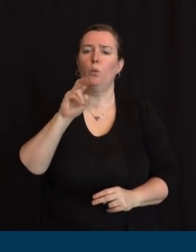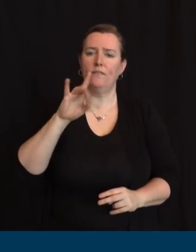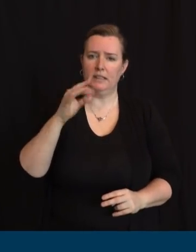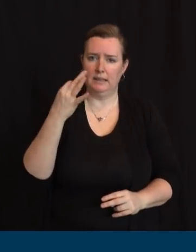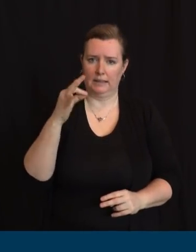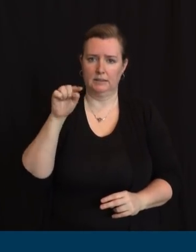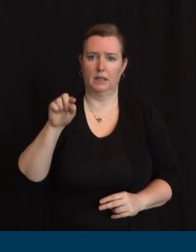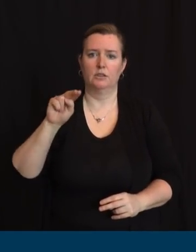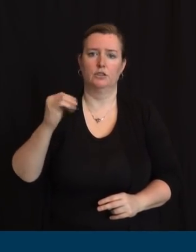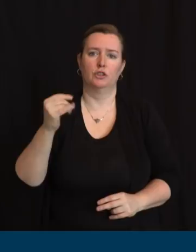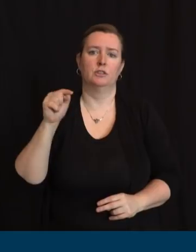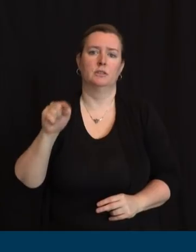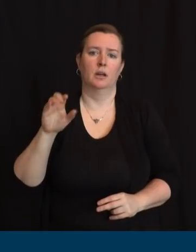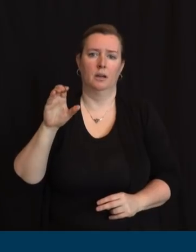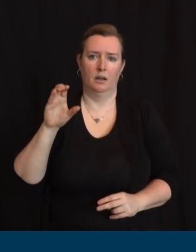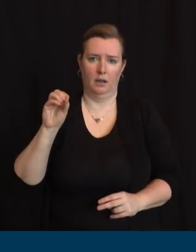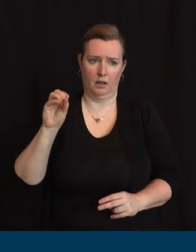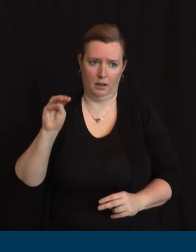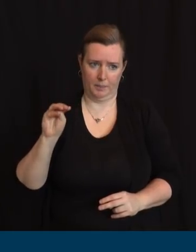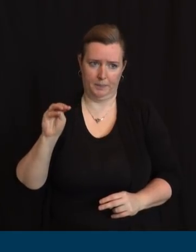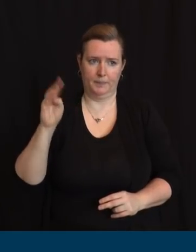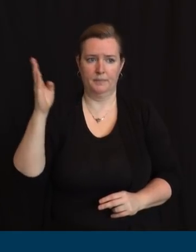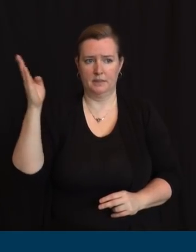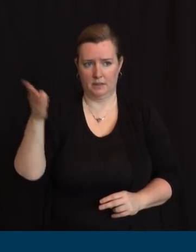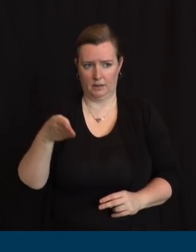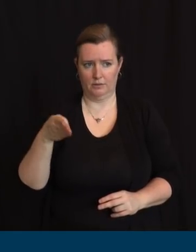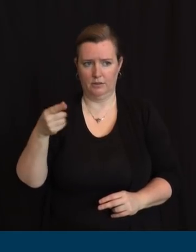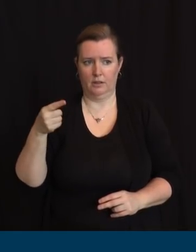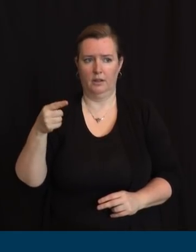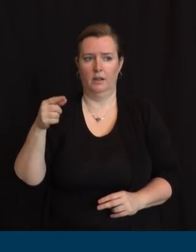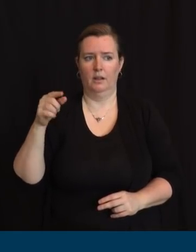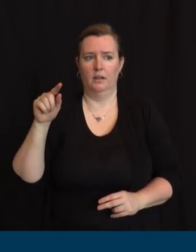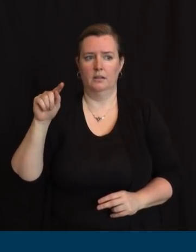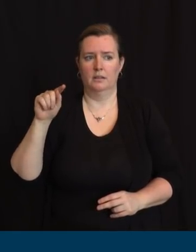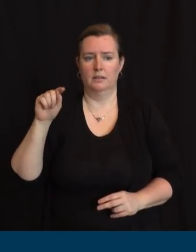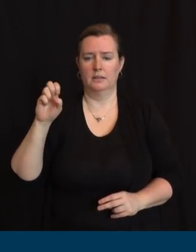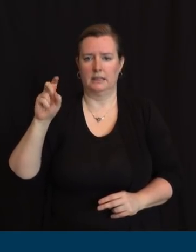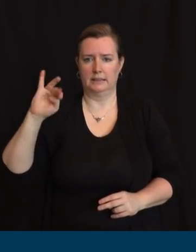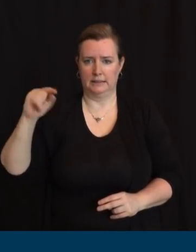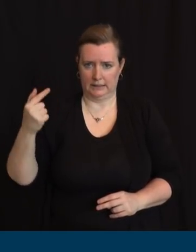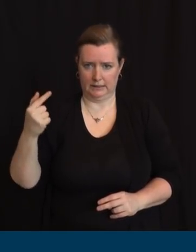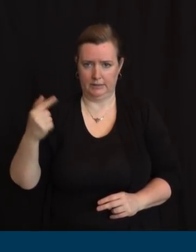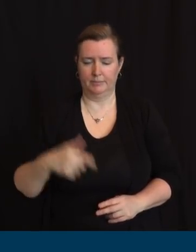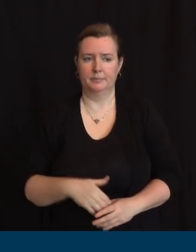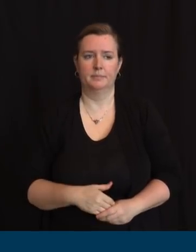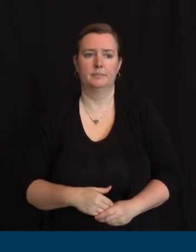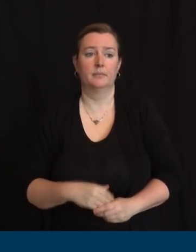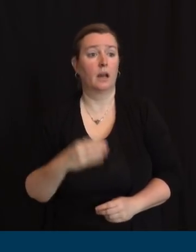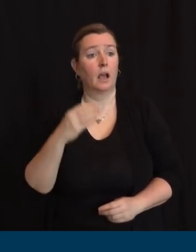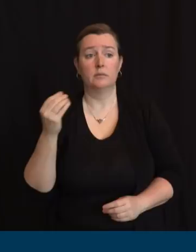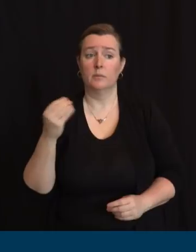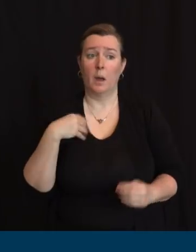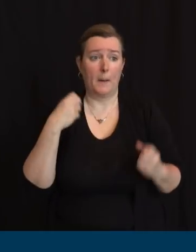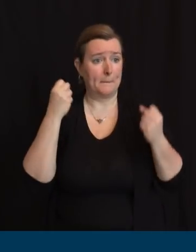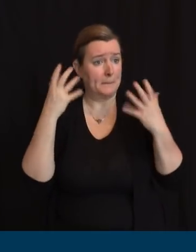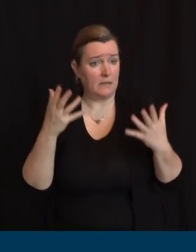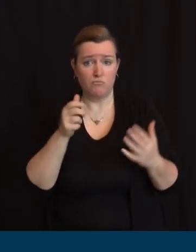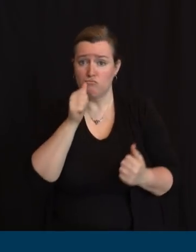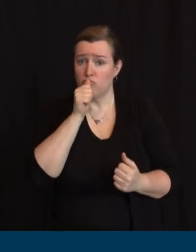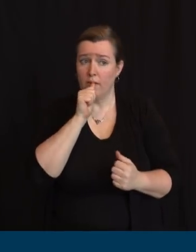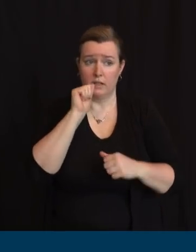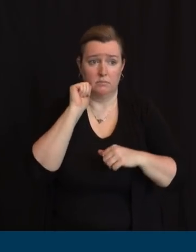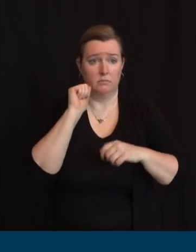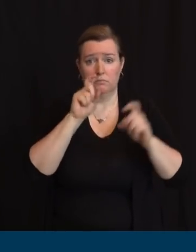slash testing. And there are literally dozens more privately run sites which you can be directed to by your primary care